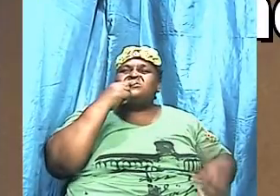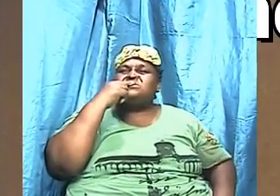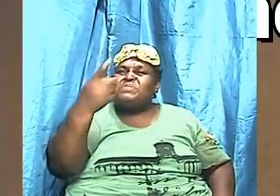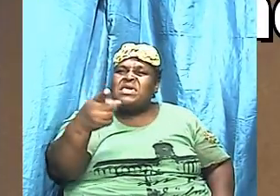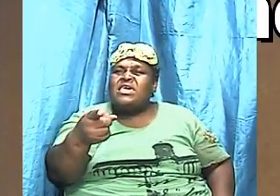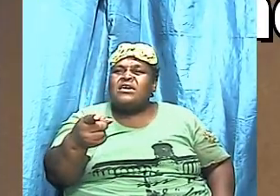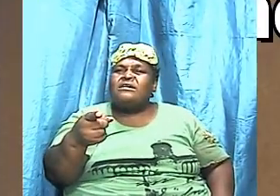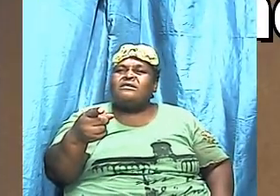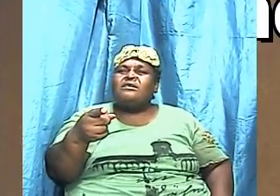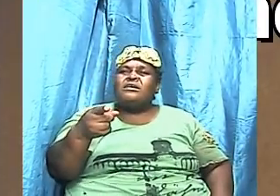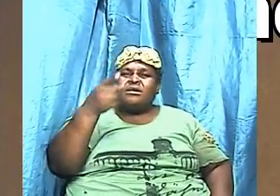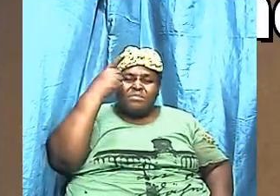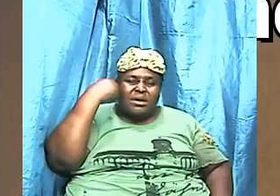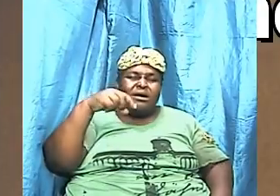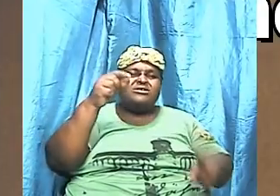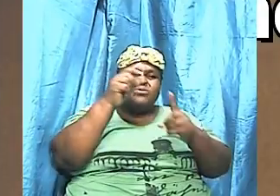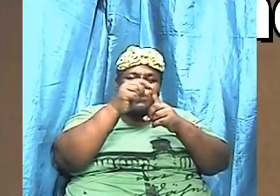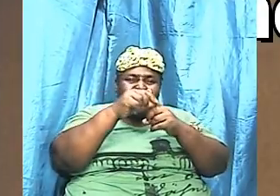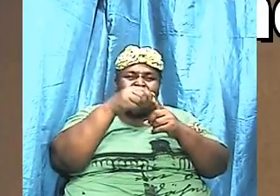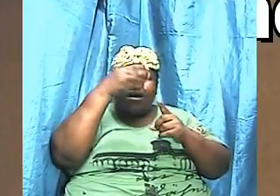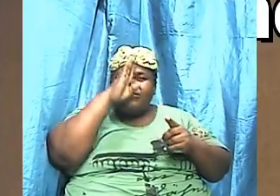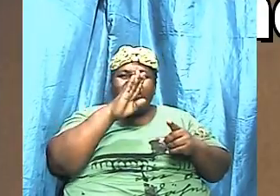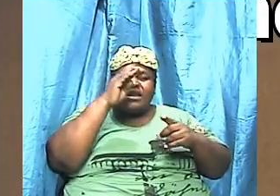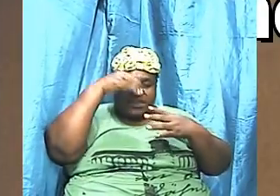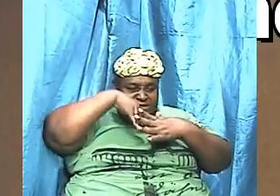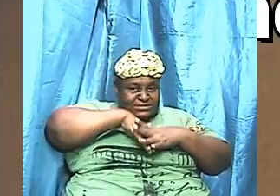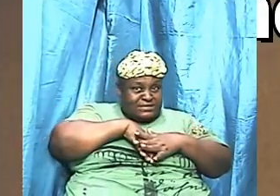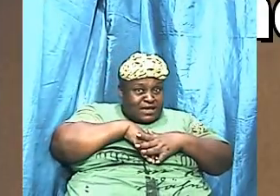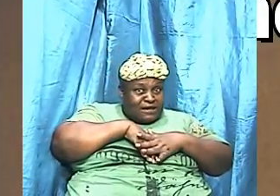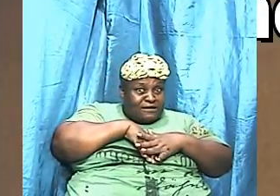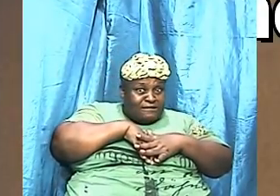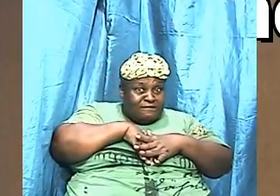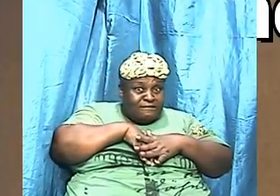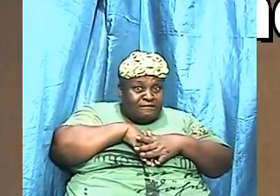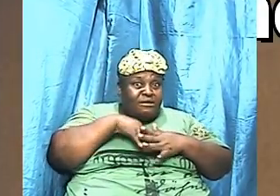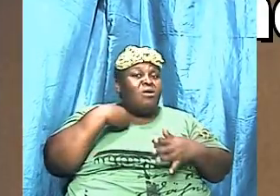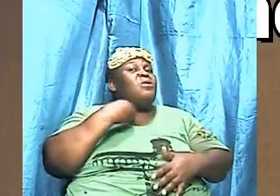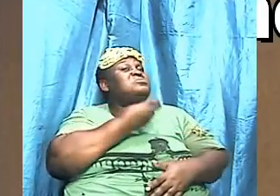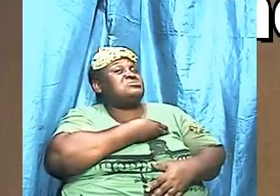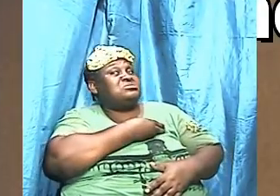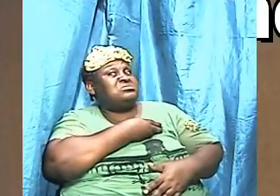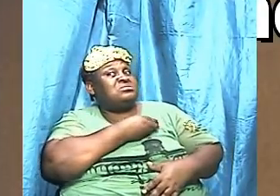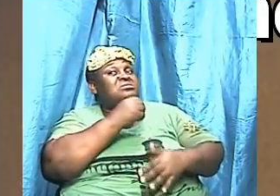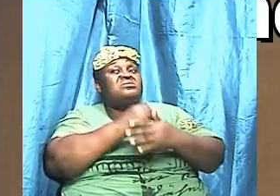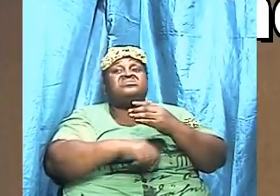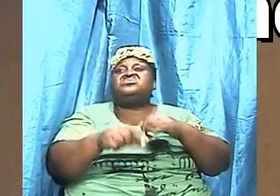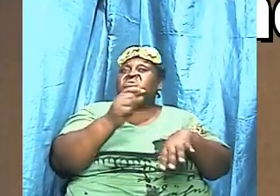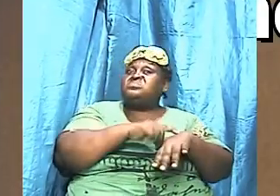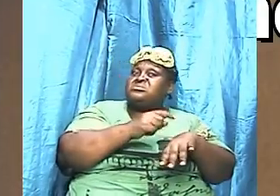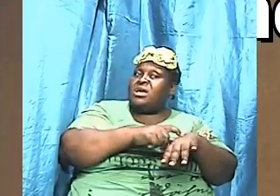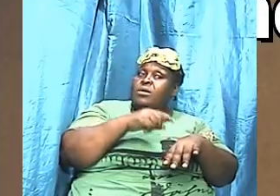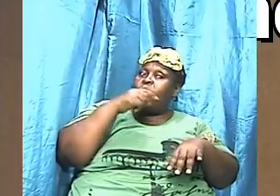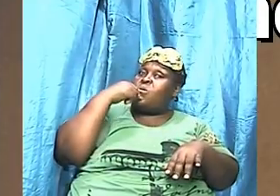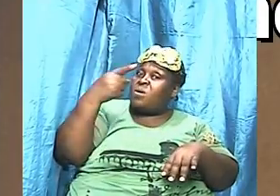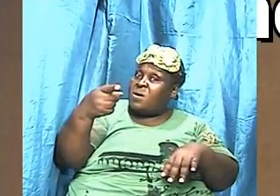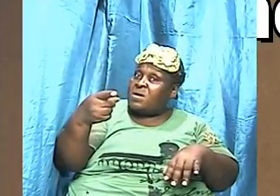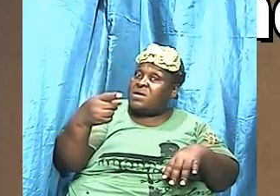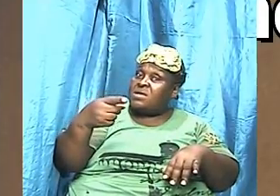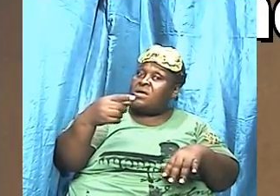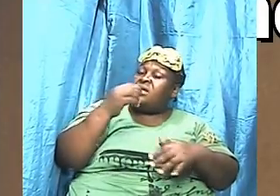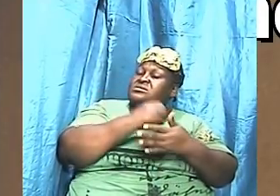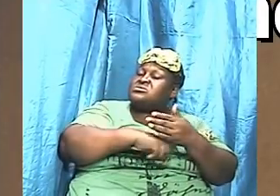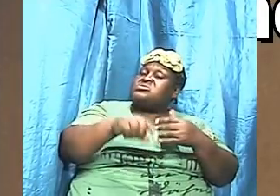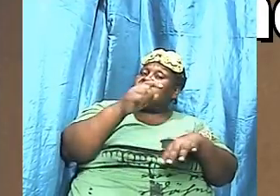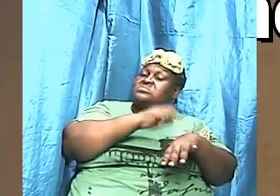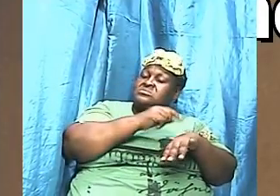us and we must be some things we walk in and at other times we speak the word